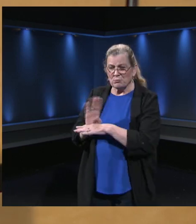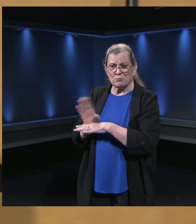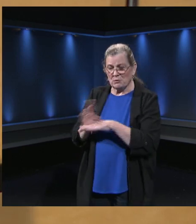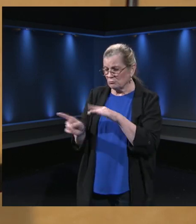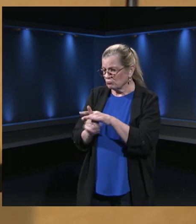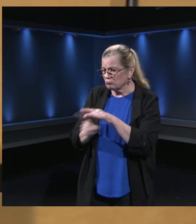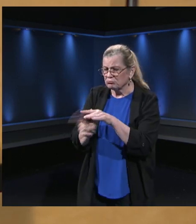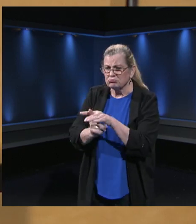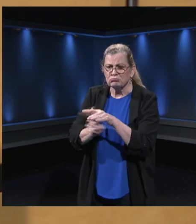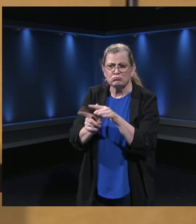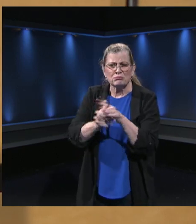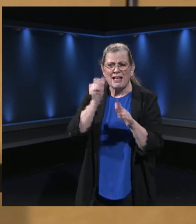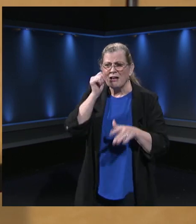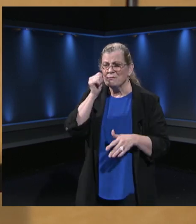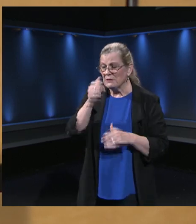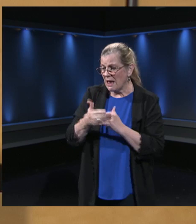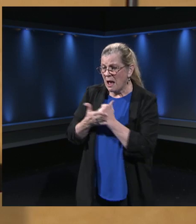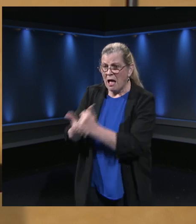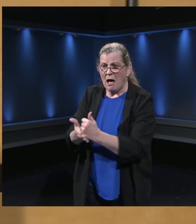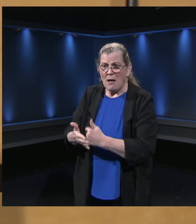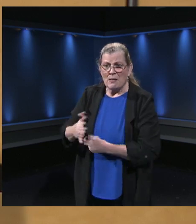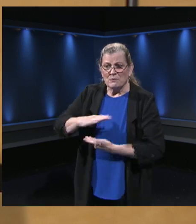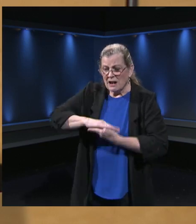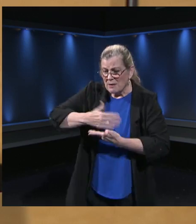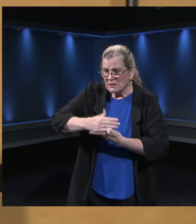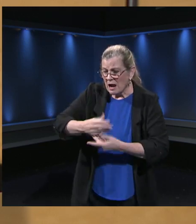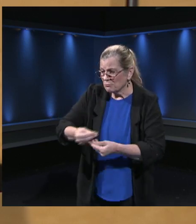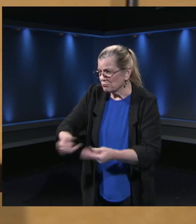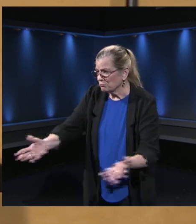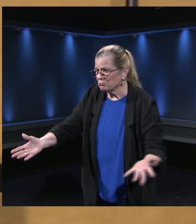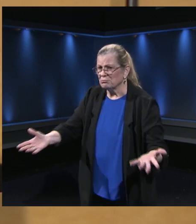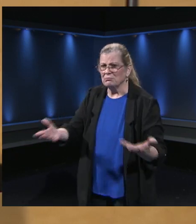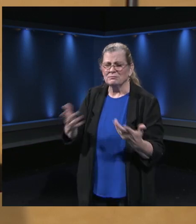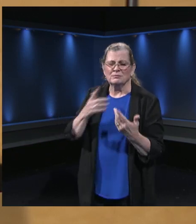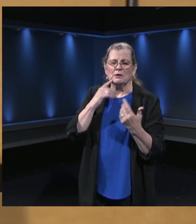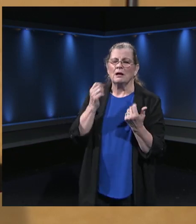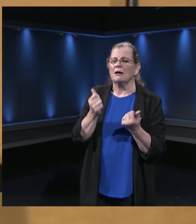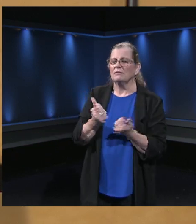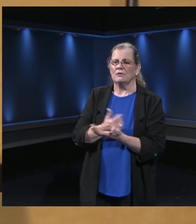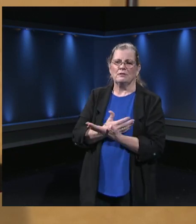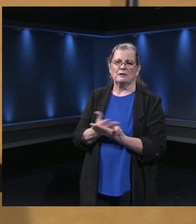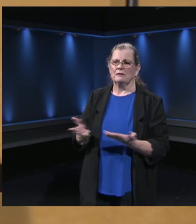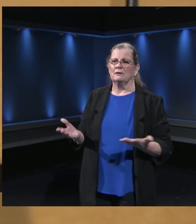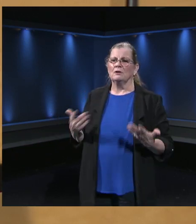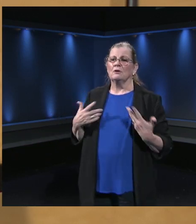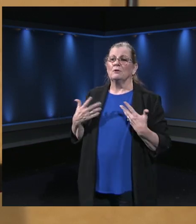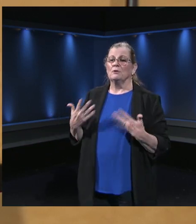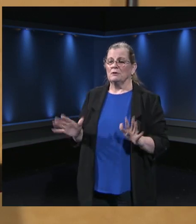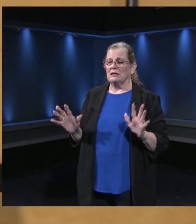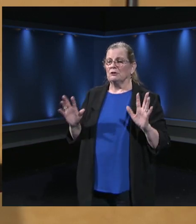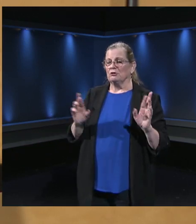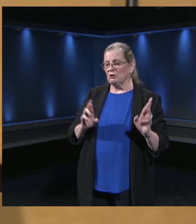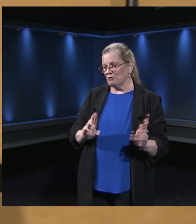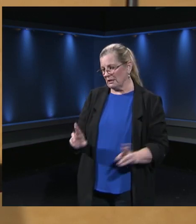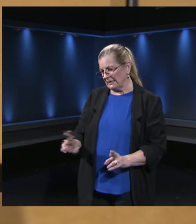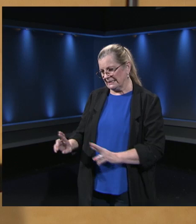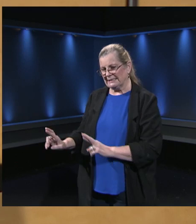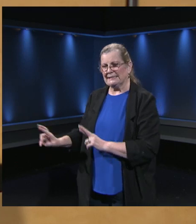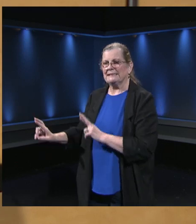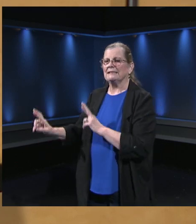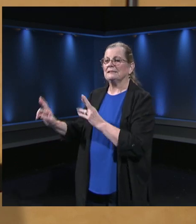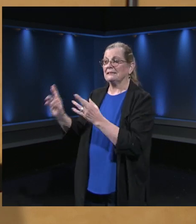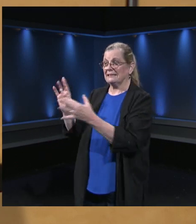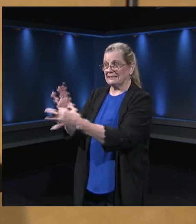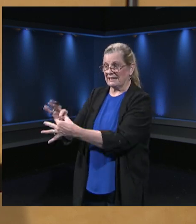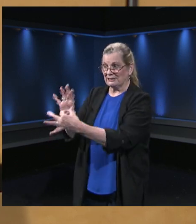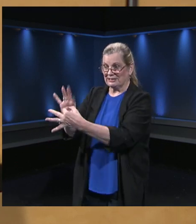laptop distributions and all of this support. So we are prepared to be proactive as a community. We're connected. We're